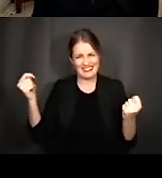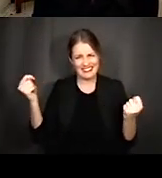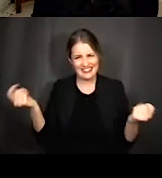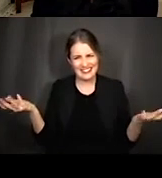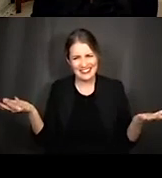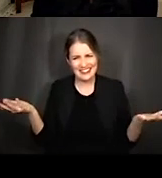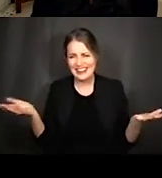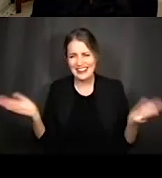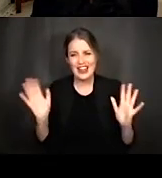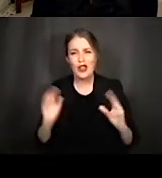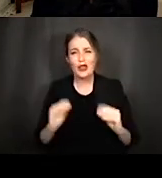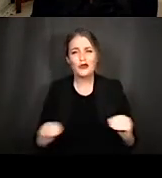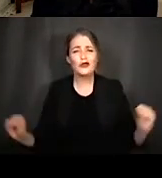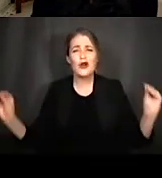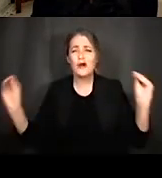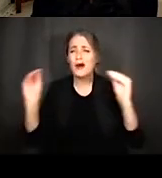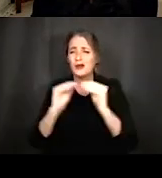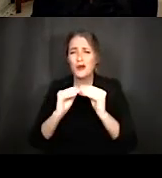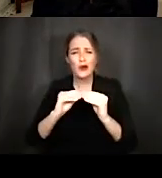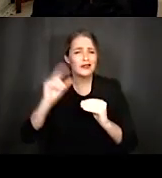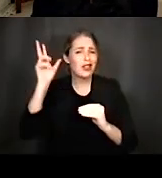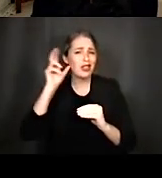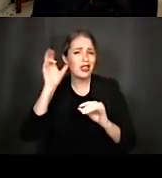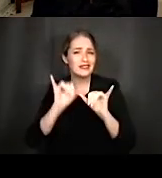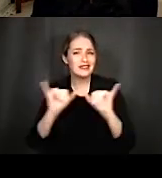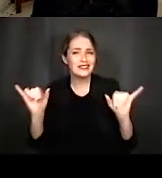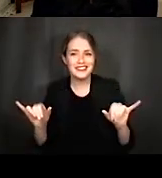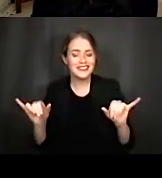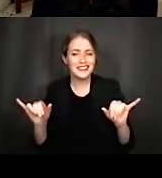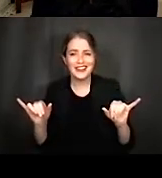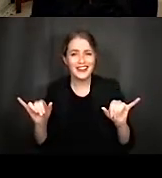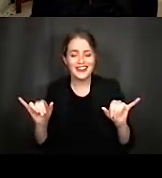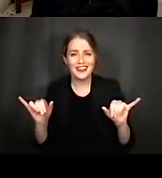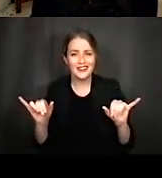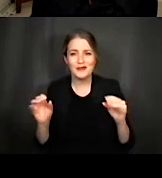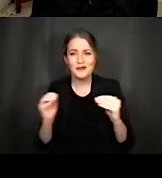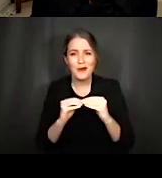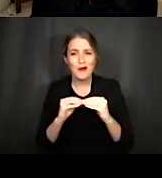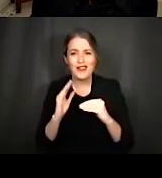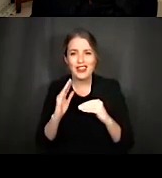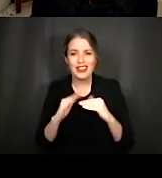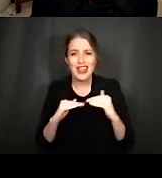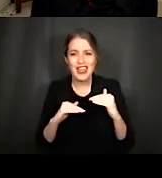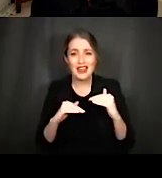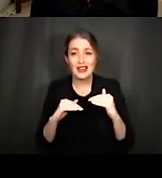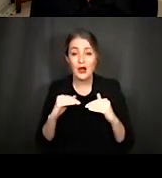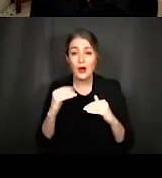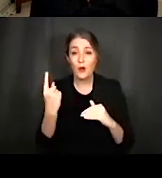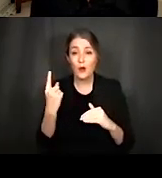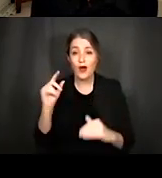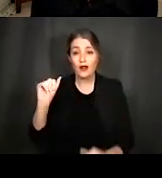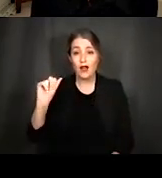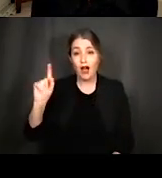more to the auditory system than just kind of a um an ox cable connecting